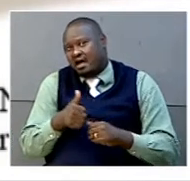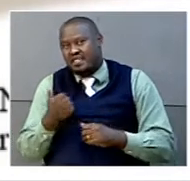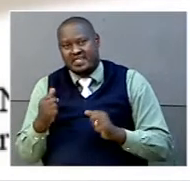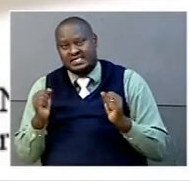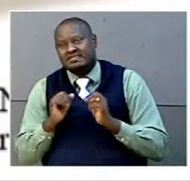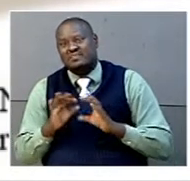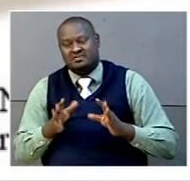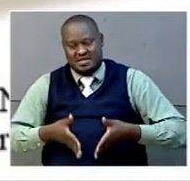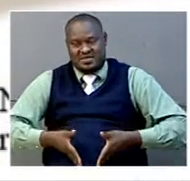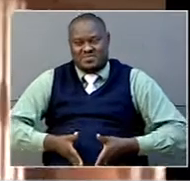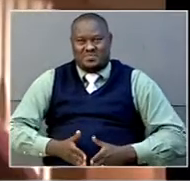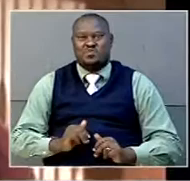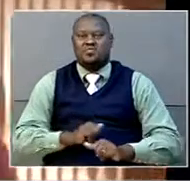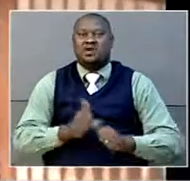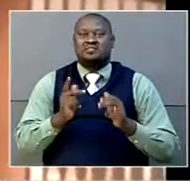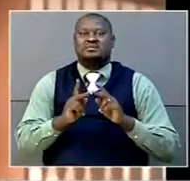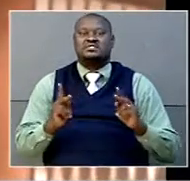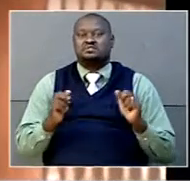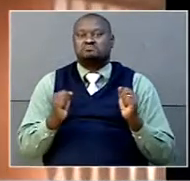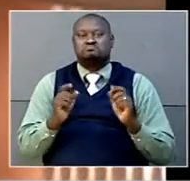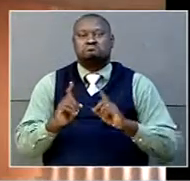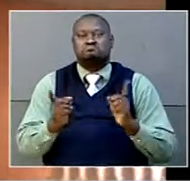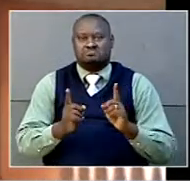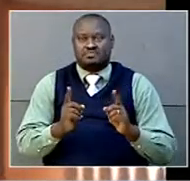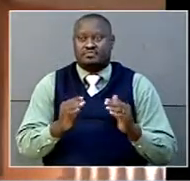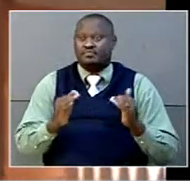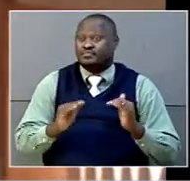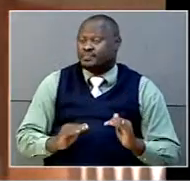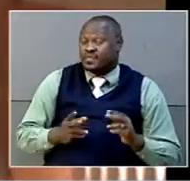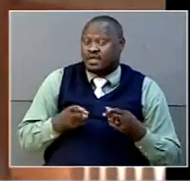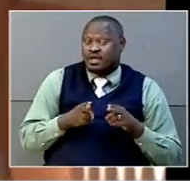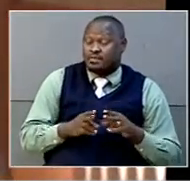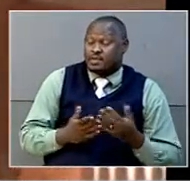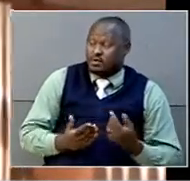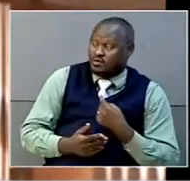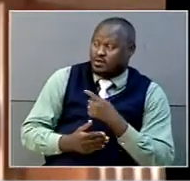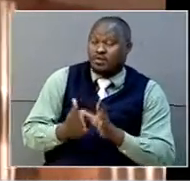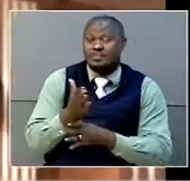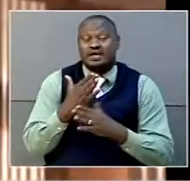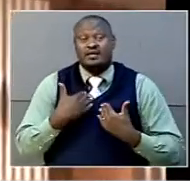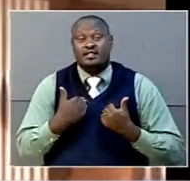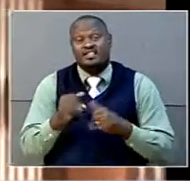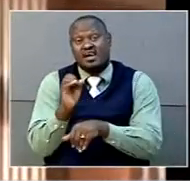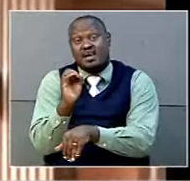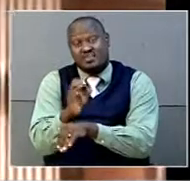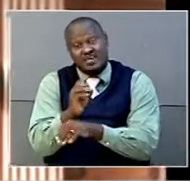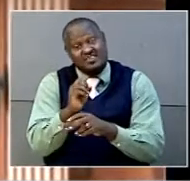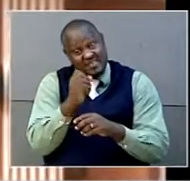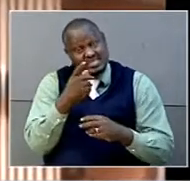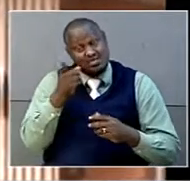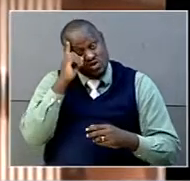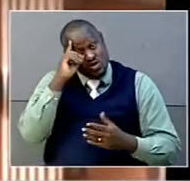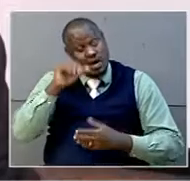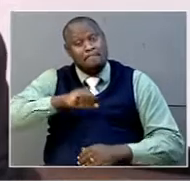other is not, they will bear children without the disease. This is the reason why the Ministry of Health is encouraging premature testing and